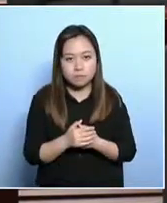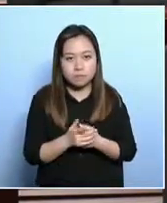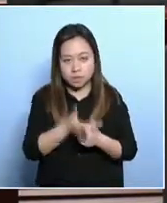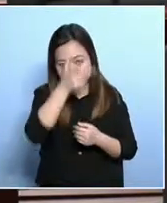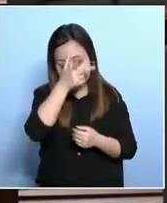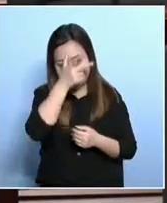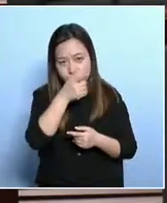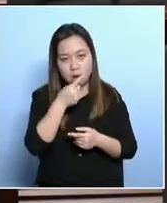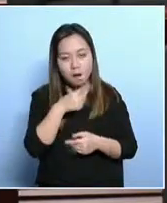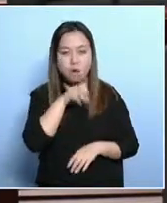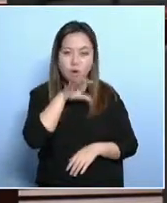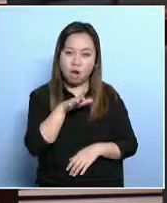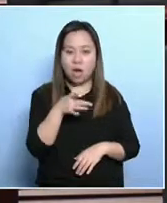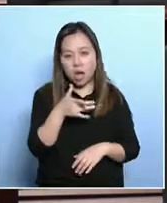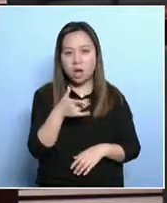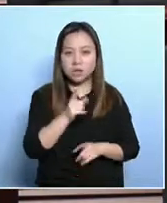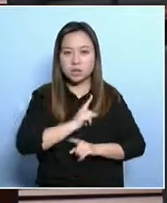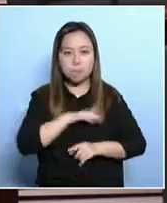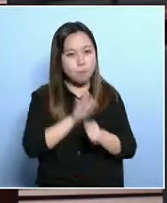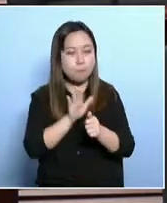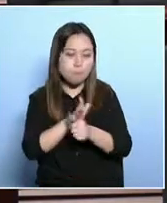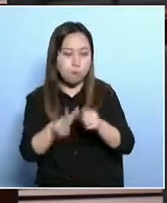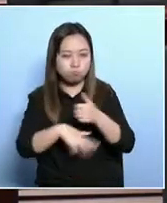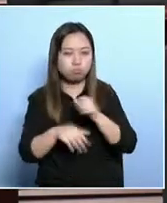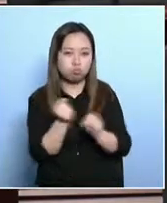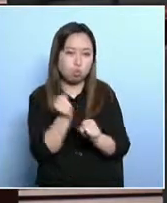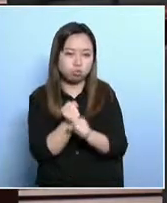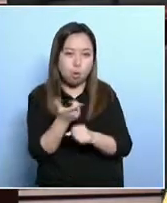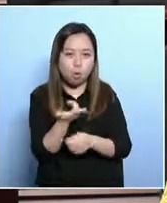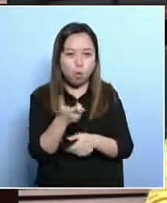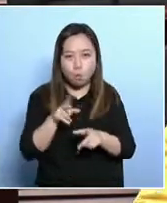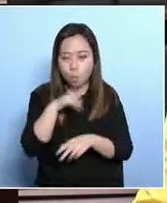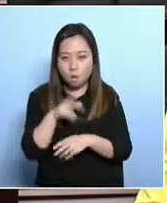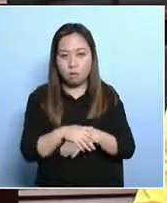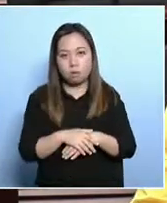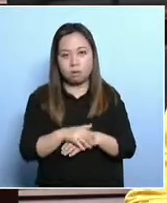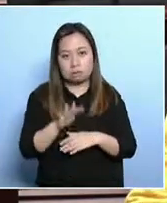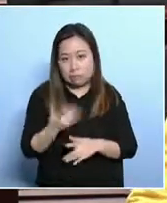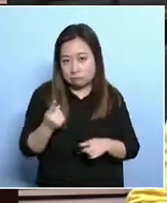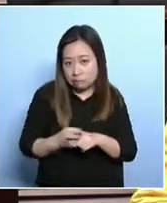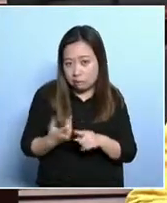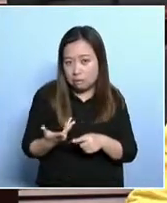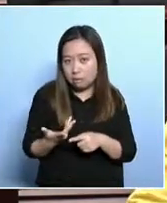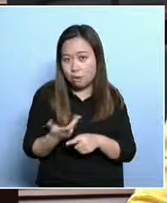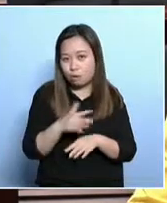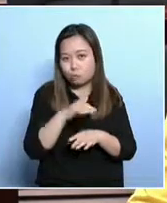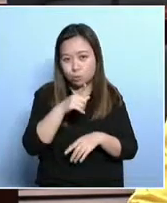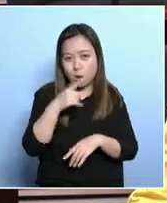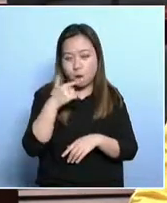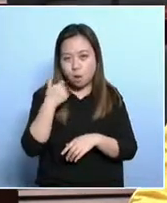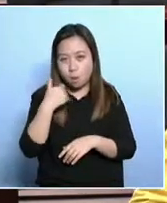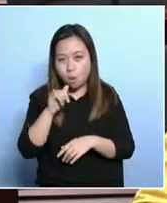Now, the government keeps saying that it wants to help the CSSA recipients to work,